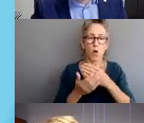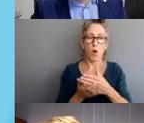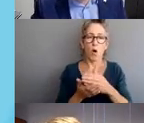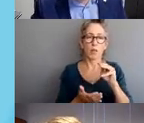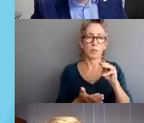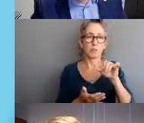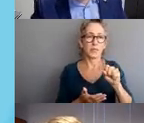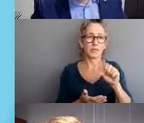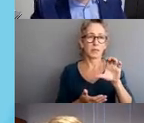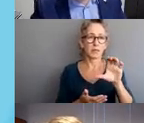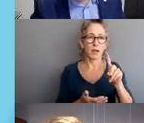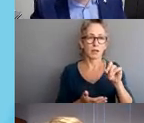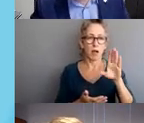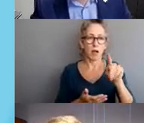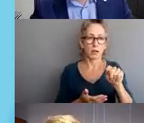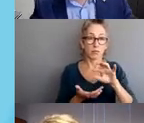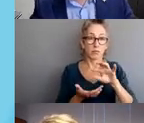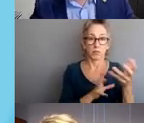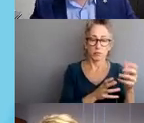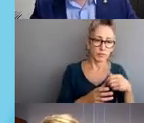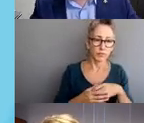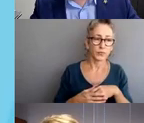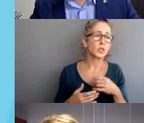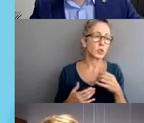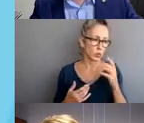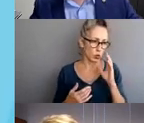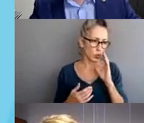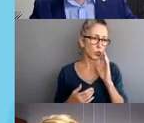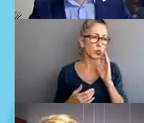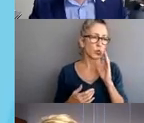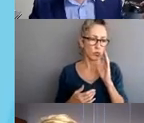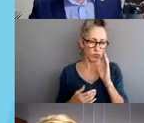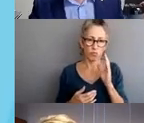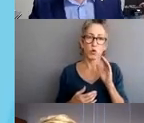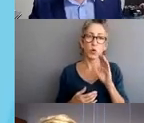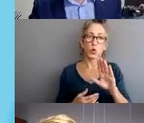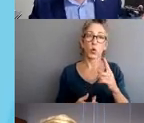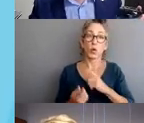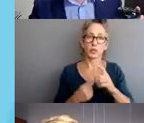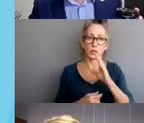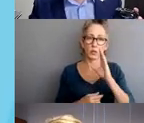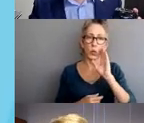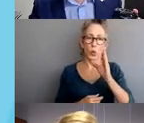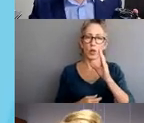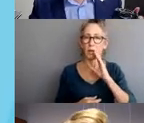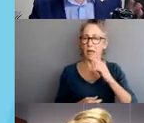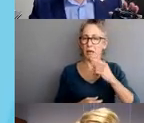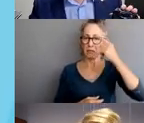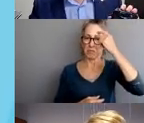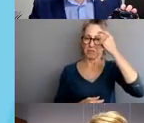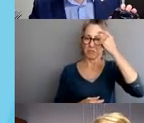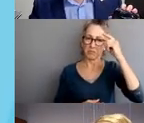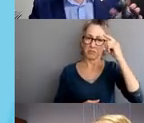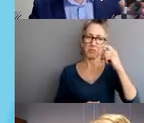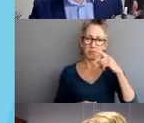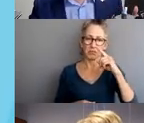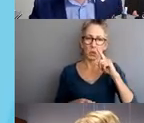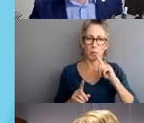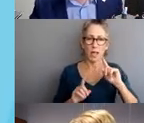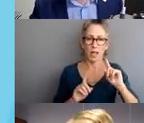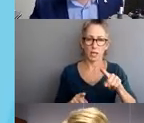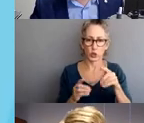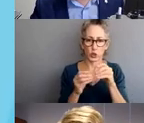important questions you raised will be answered during the course of tonight's webinar. Our goal is that the policies create